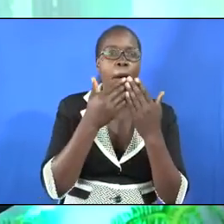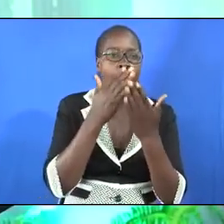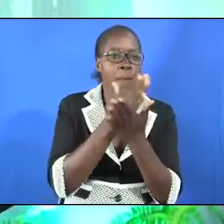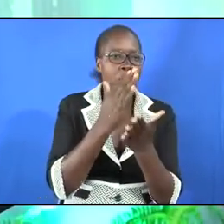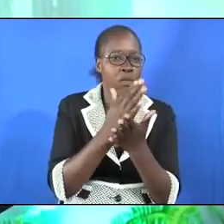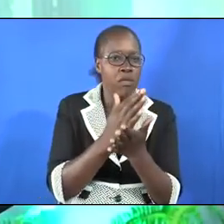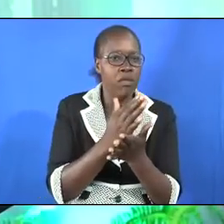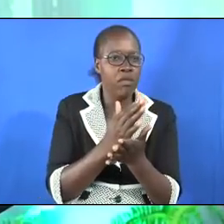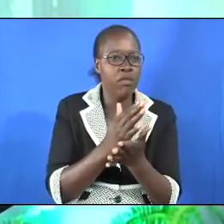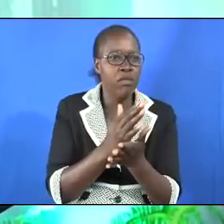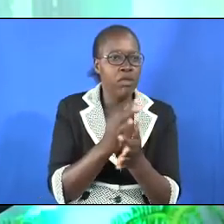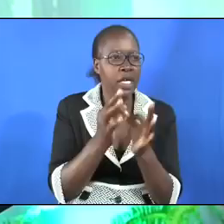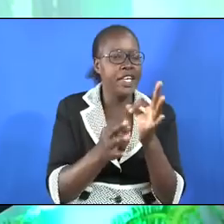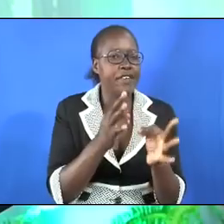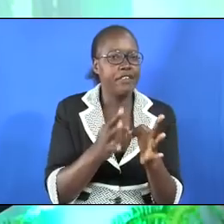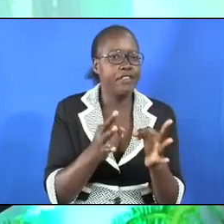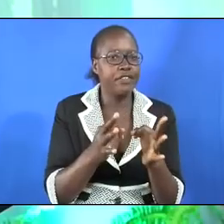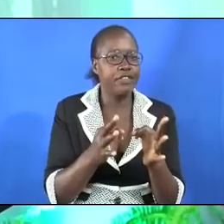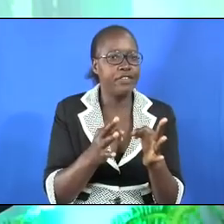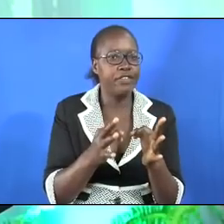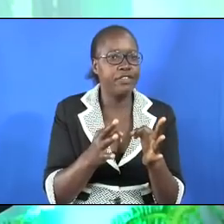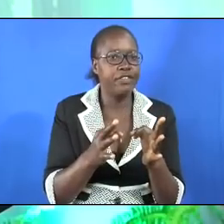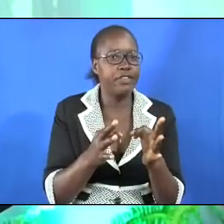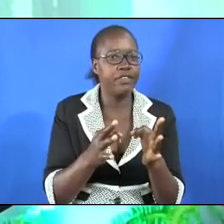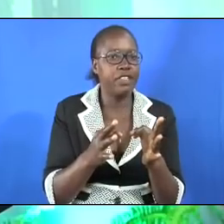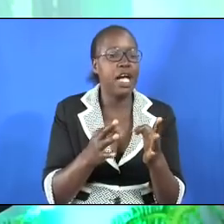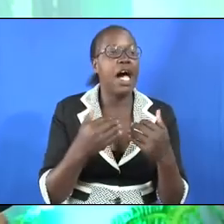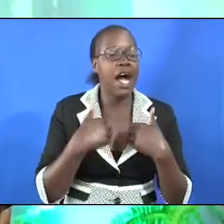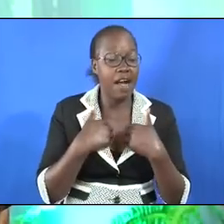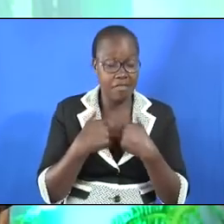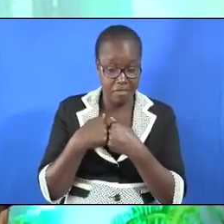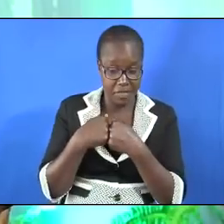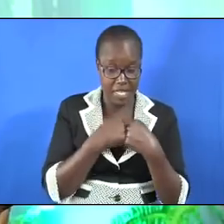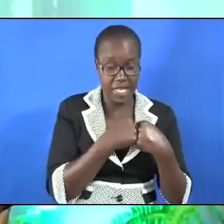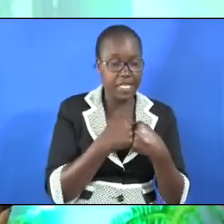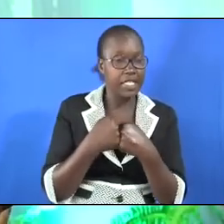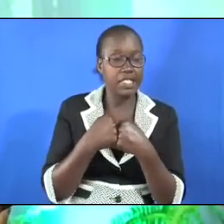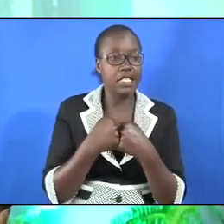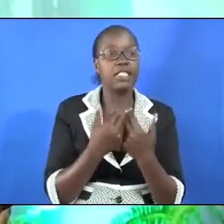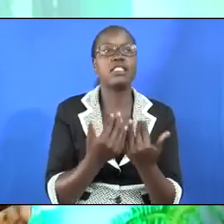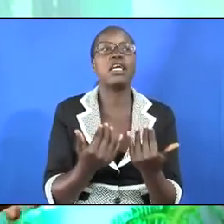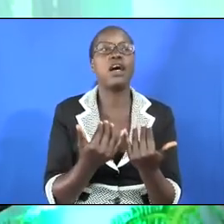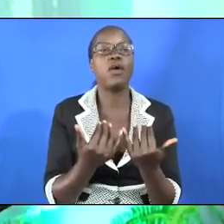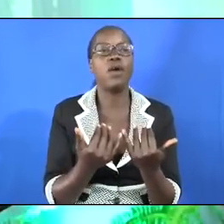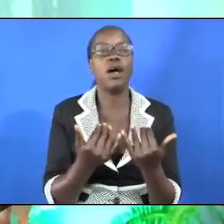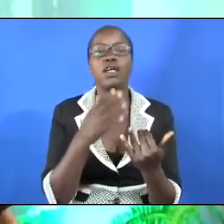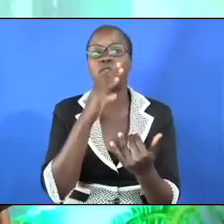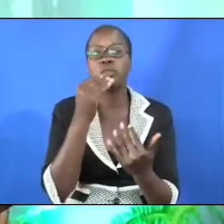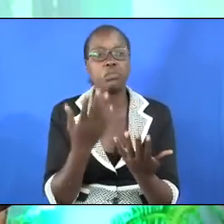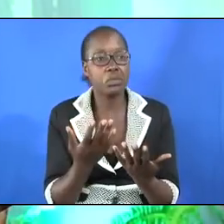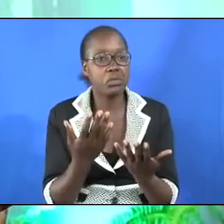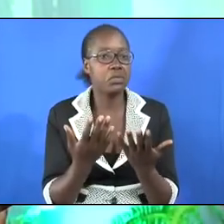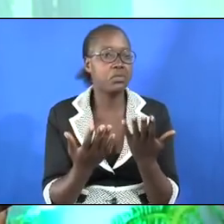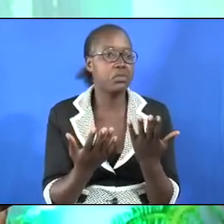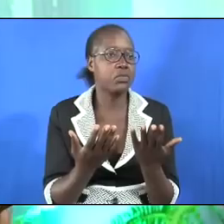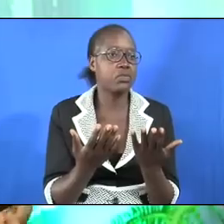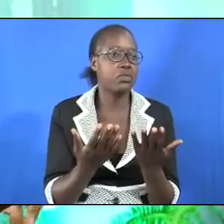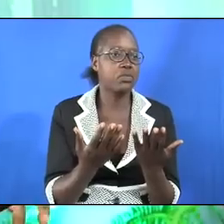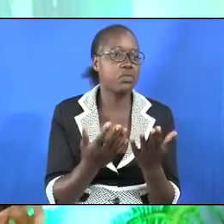if I am having a challenge, if you are having a challenge at the moment as we speak, either an illness